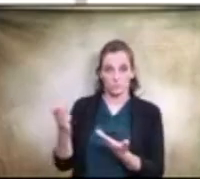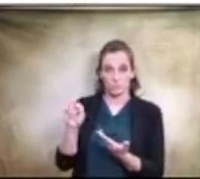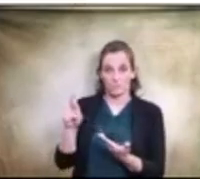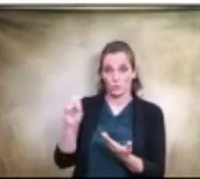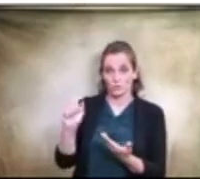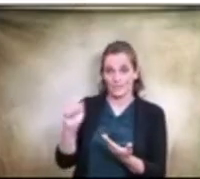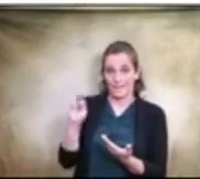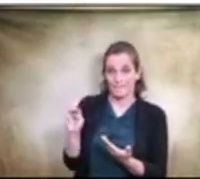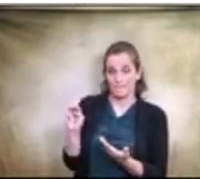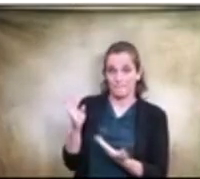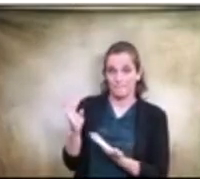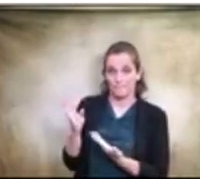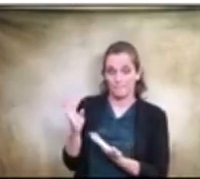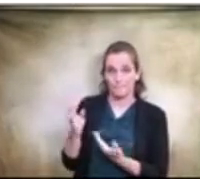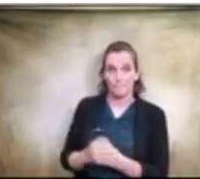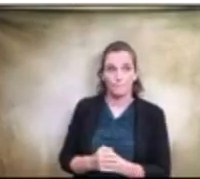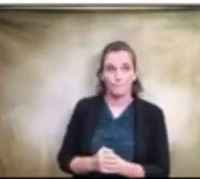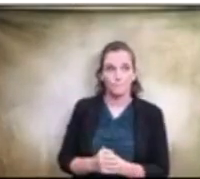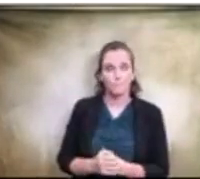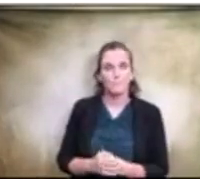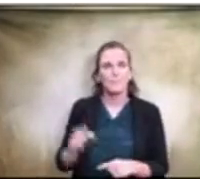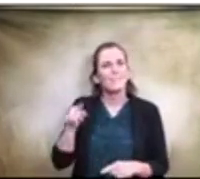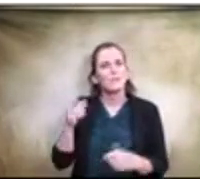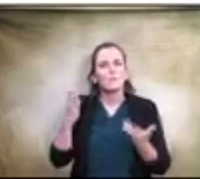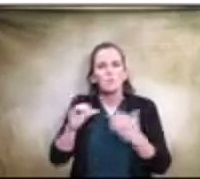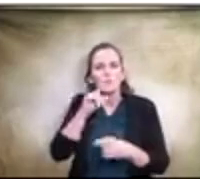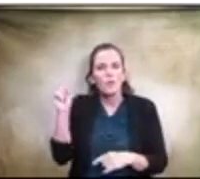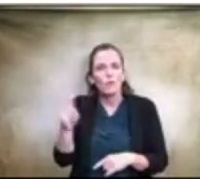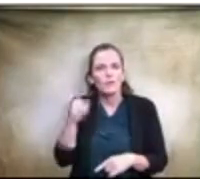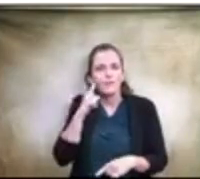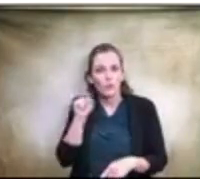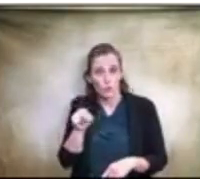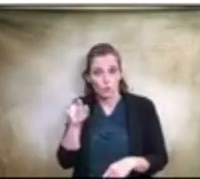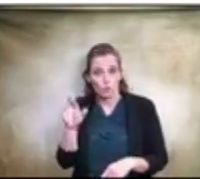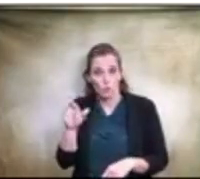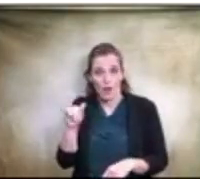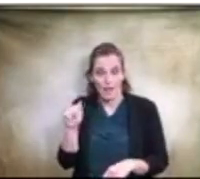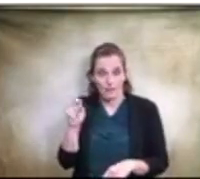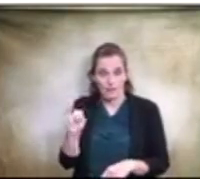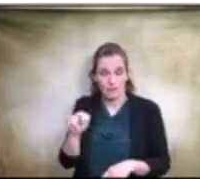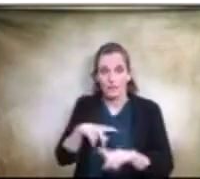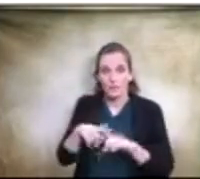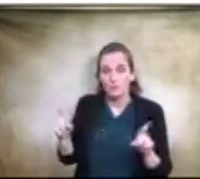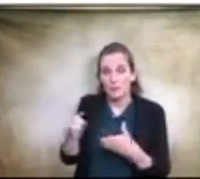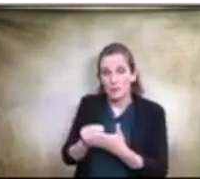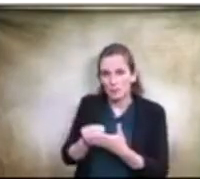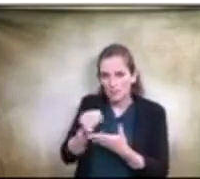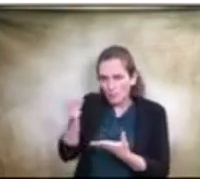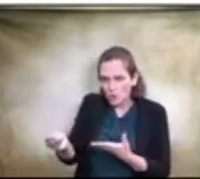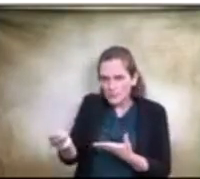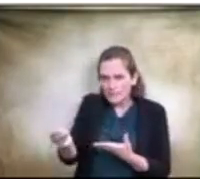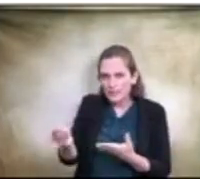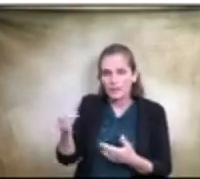um and this this probably isn't a question for you ryan but uh purchasing if if someone's in